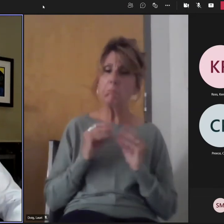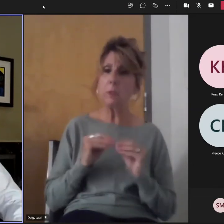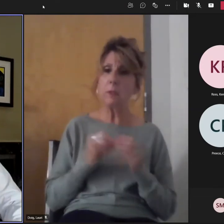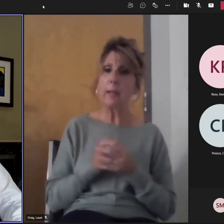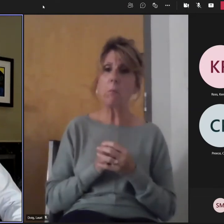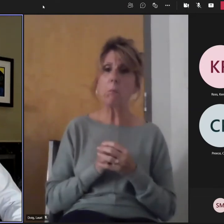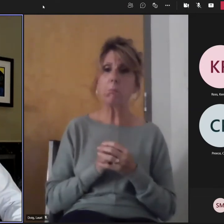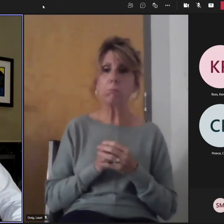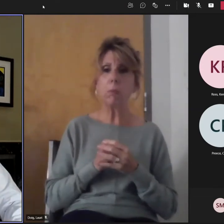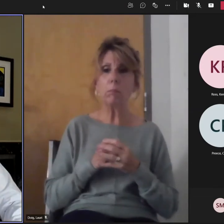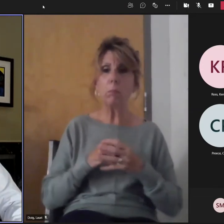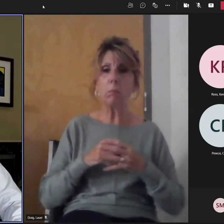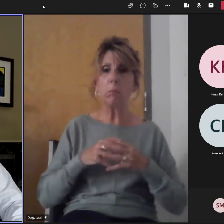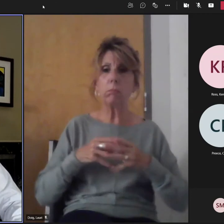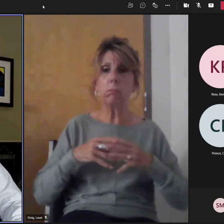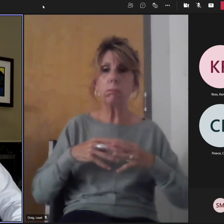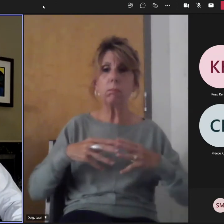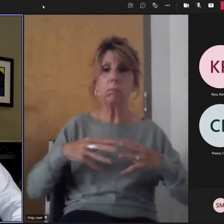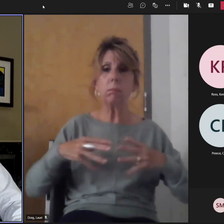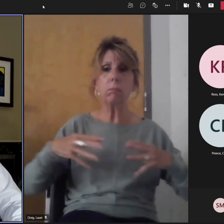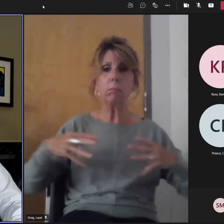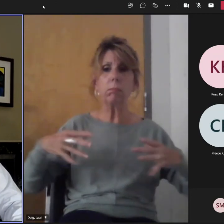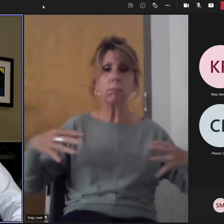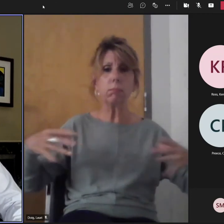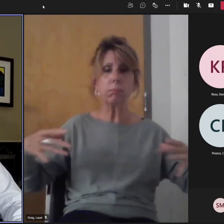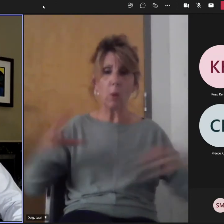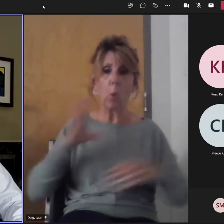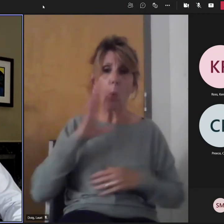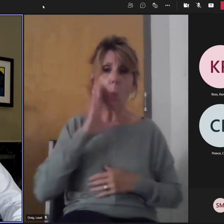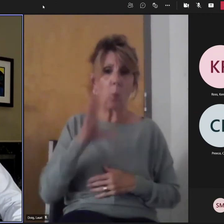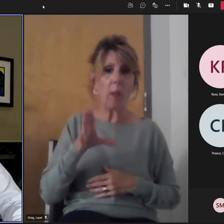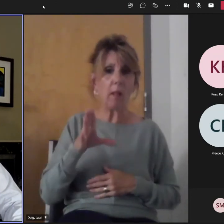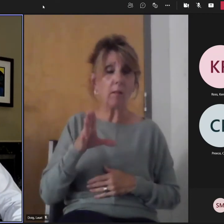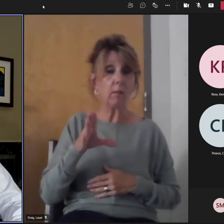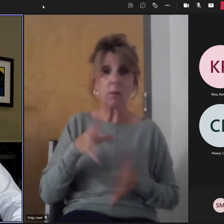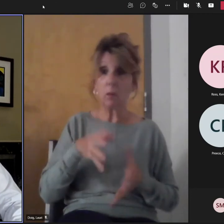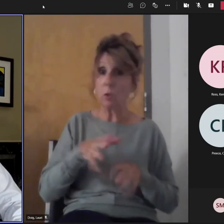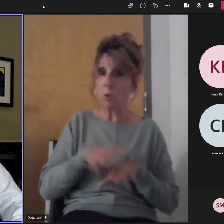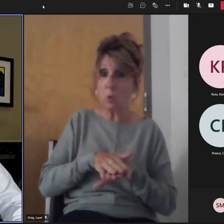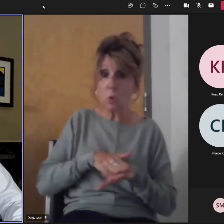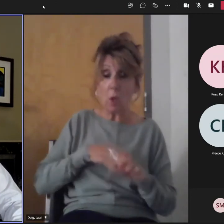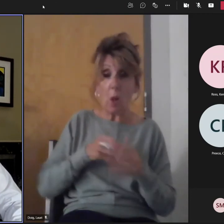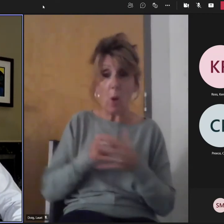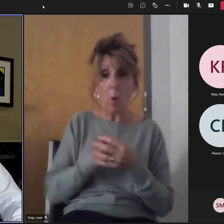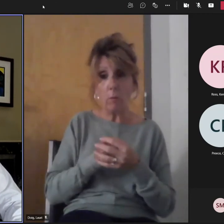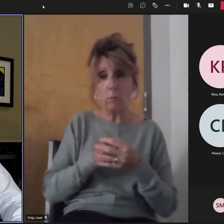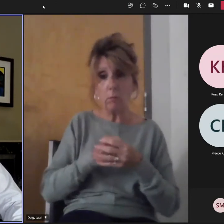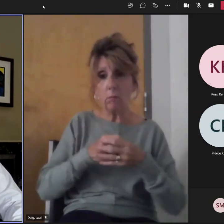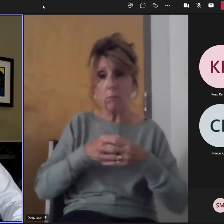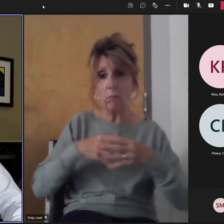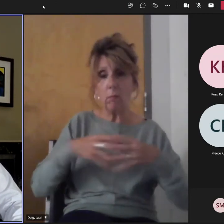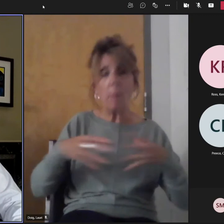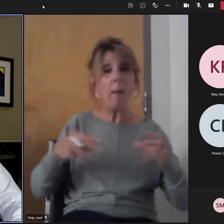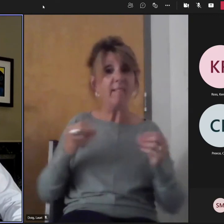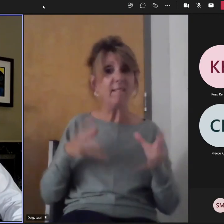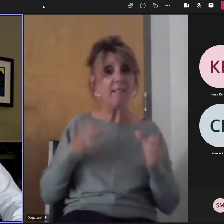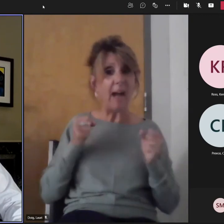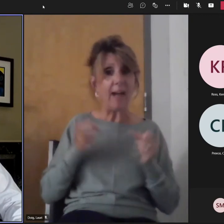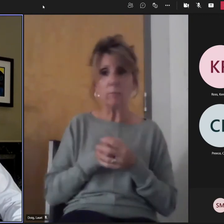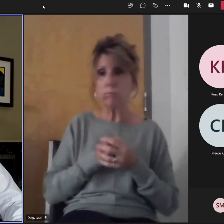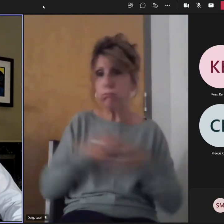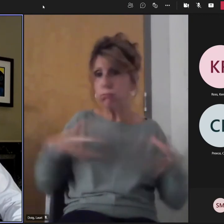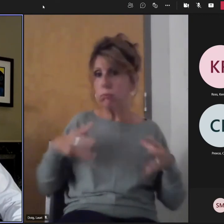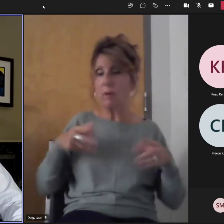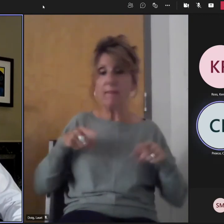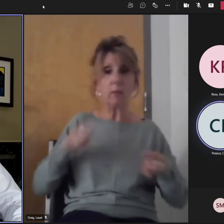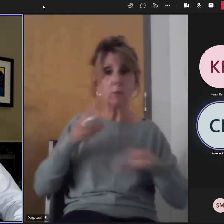get there. And the pathways are not painfully slow. So they are fairly rapid within two or three years.